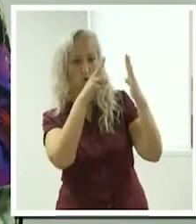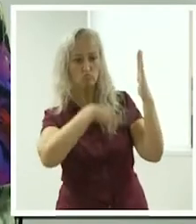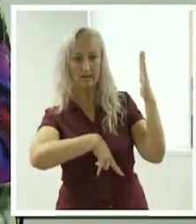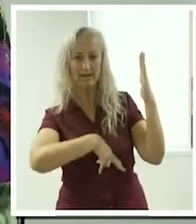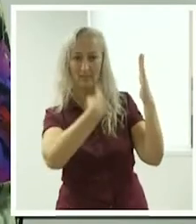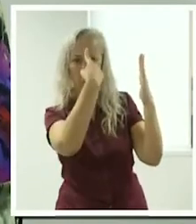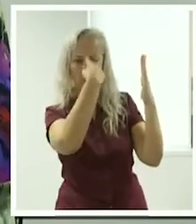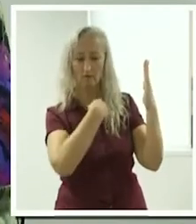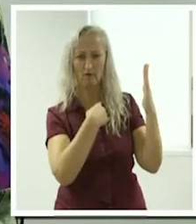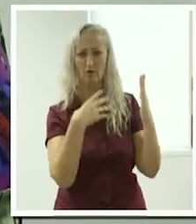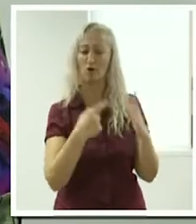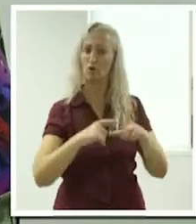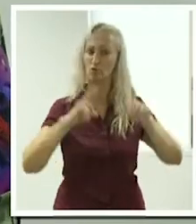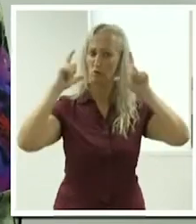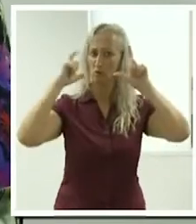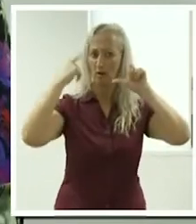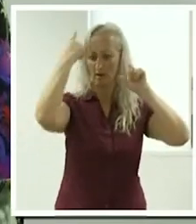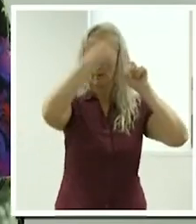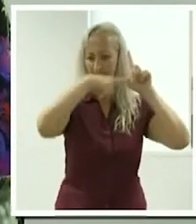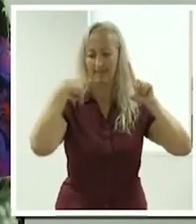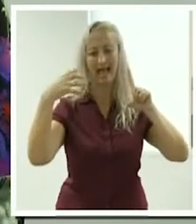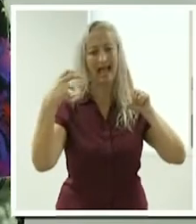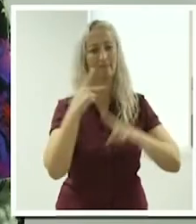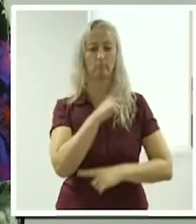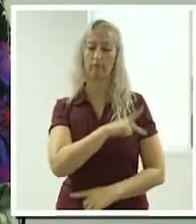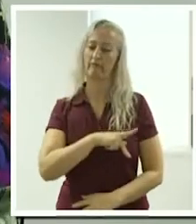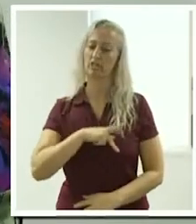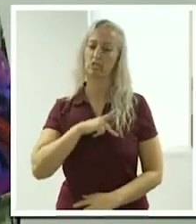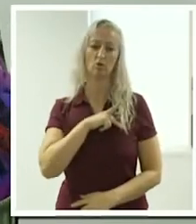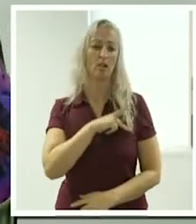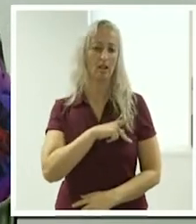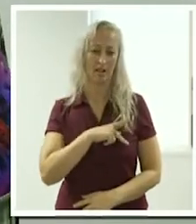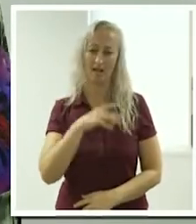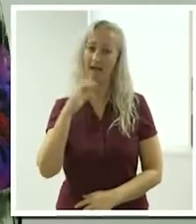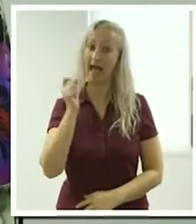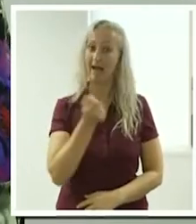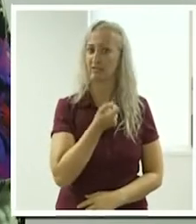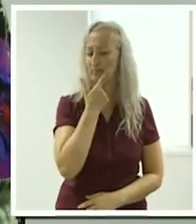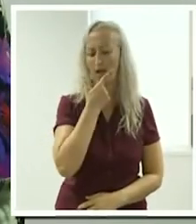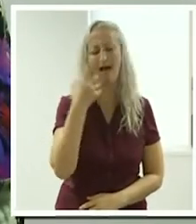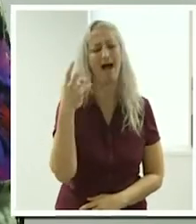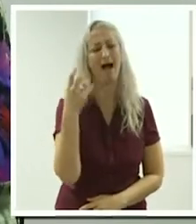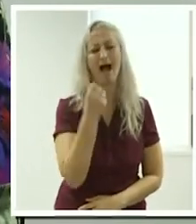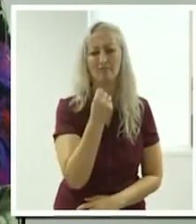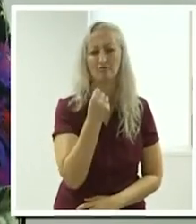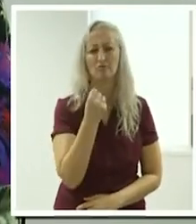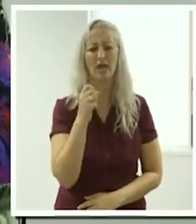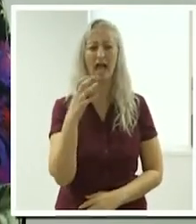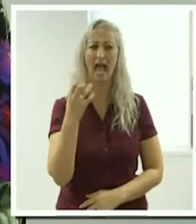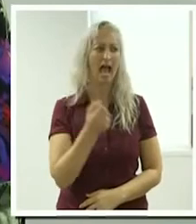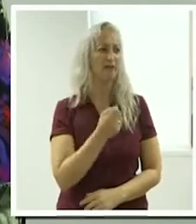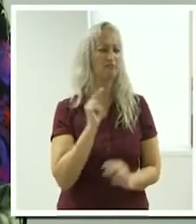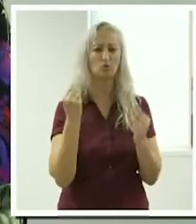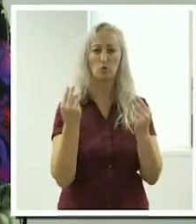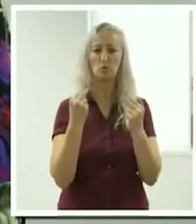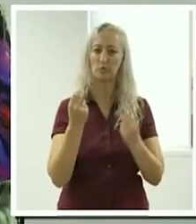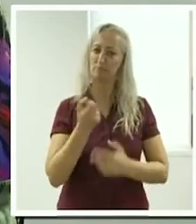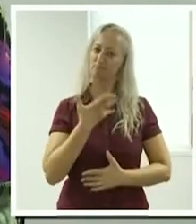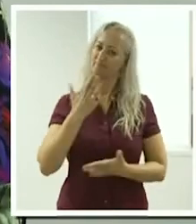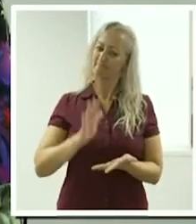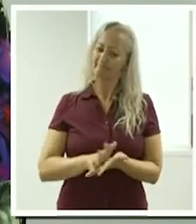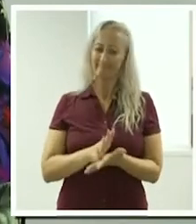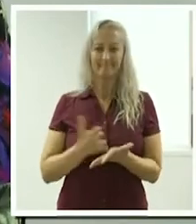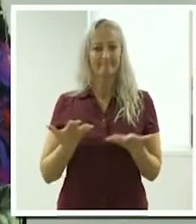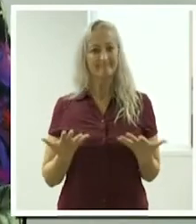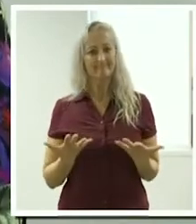has to look professional. You have to have a smile. You have to look engaging and,